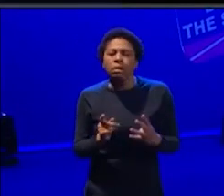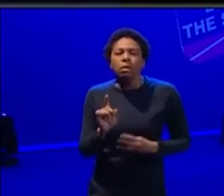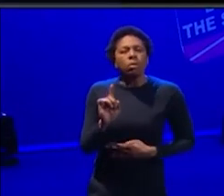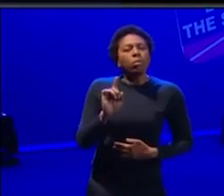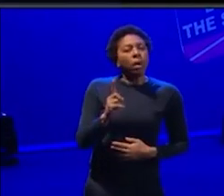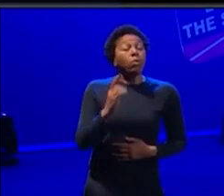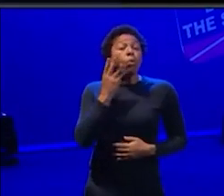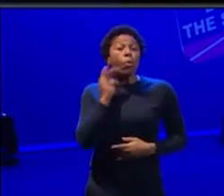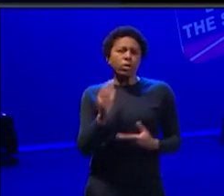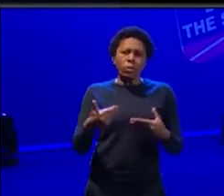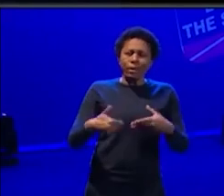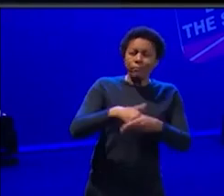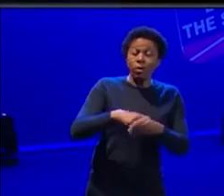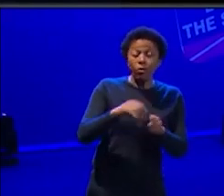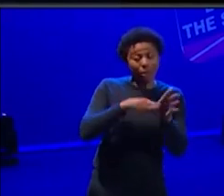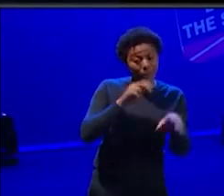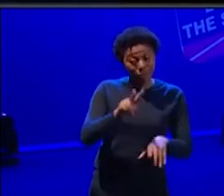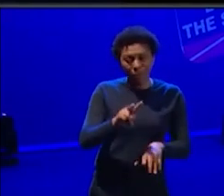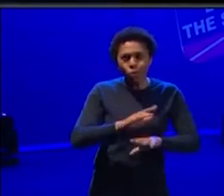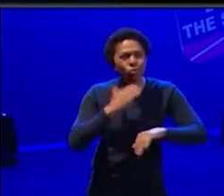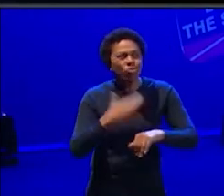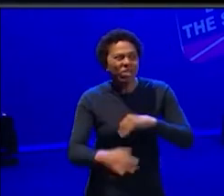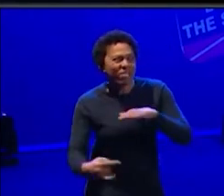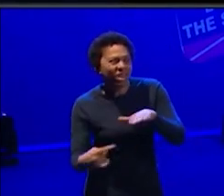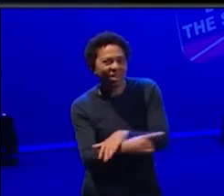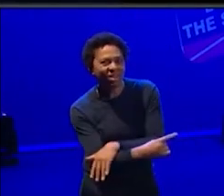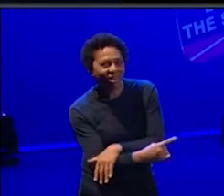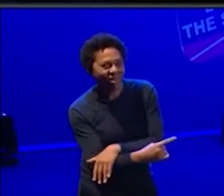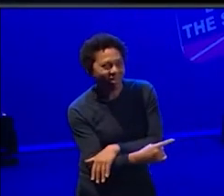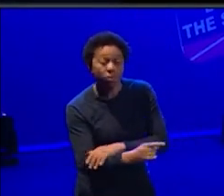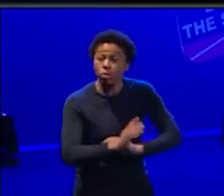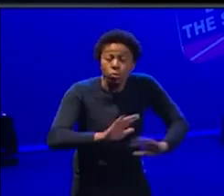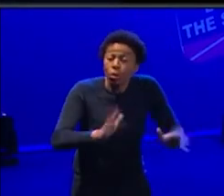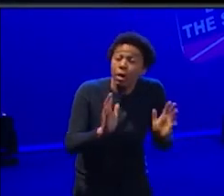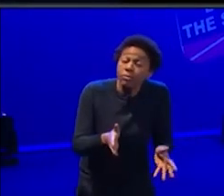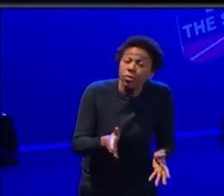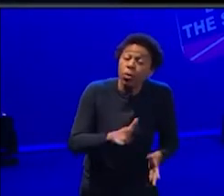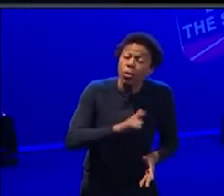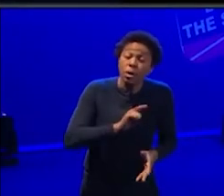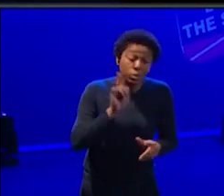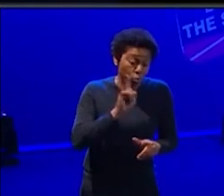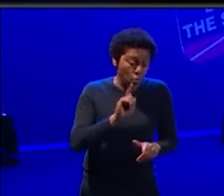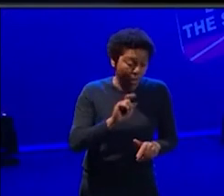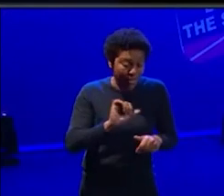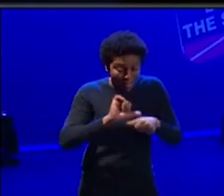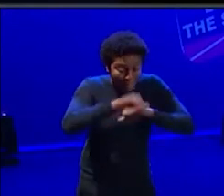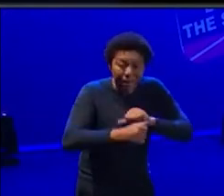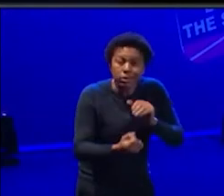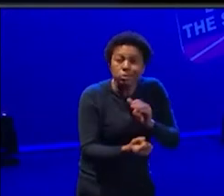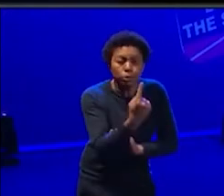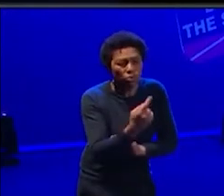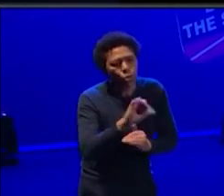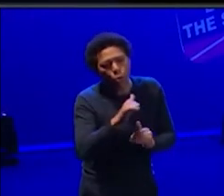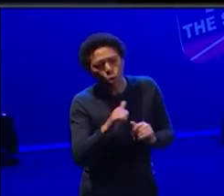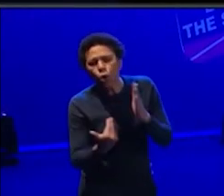are in young Vic, you never leave, you don't have to ever leave, because there's always a kind of, uh, next kind of, uh, strand